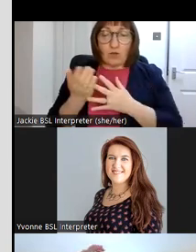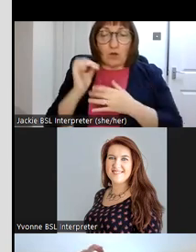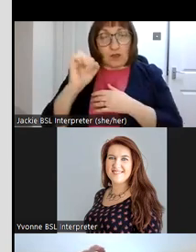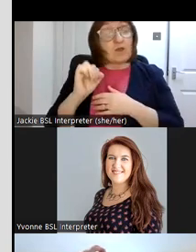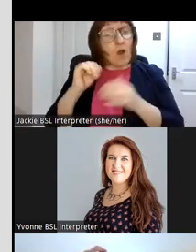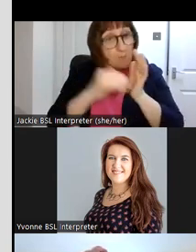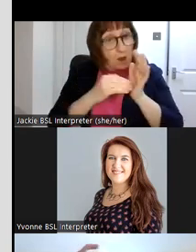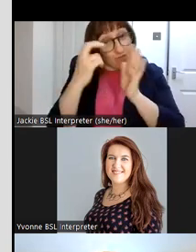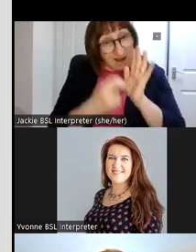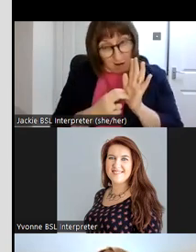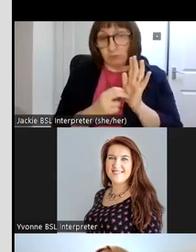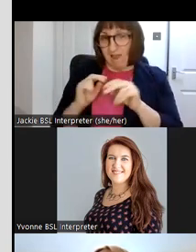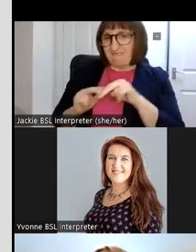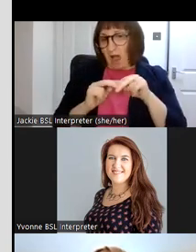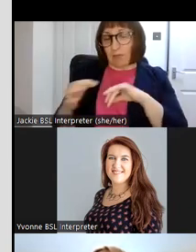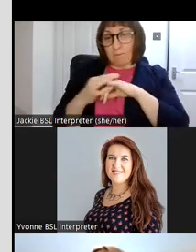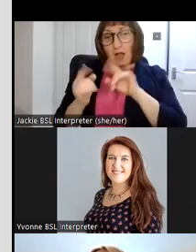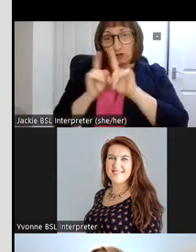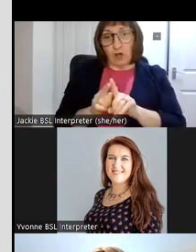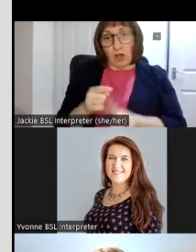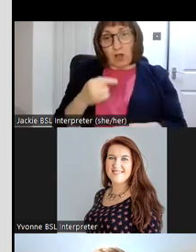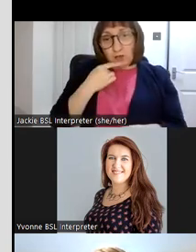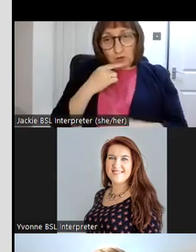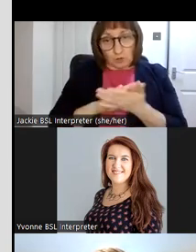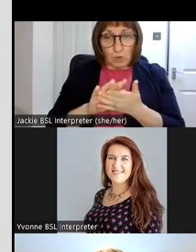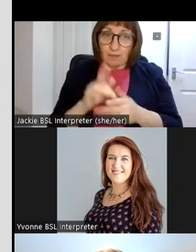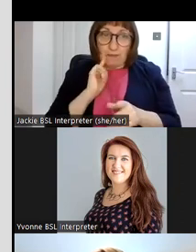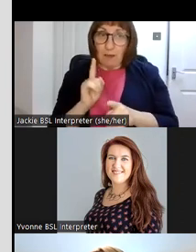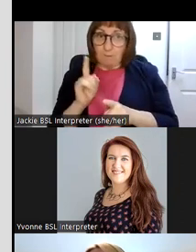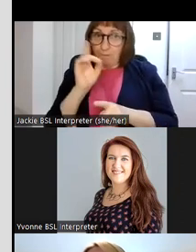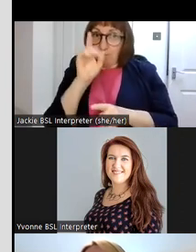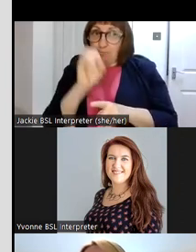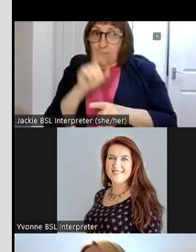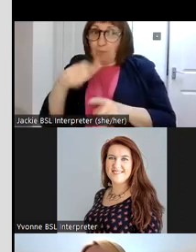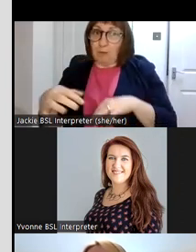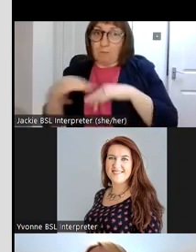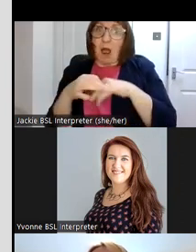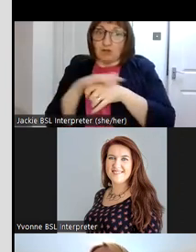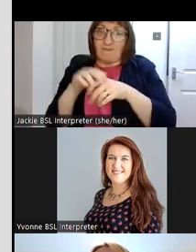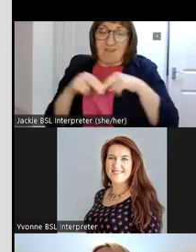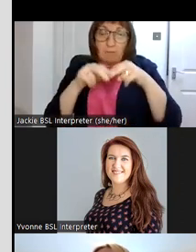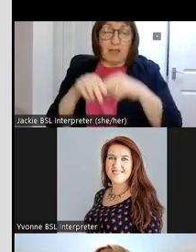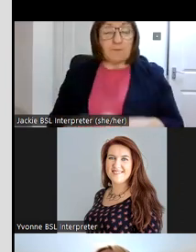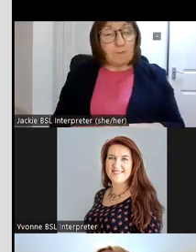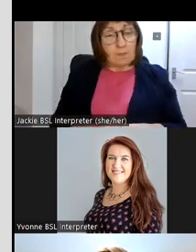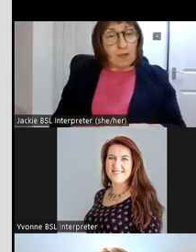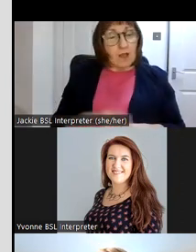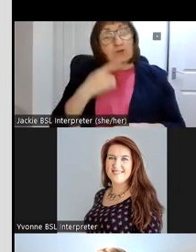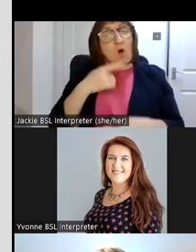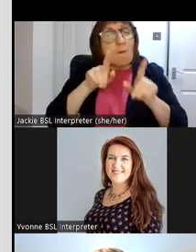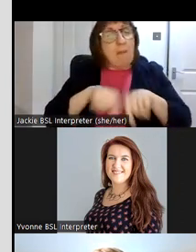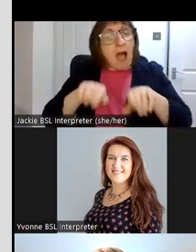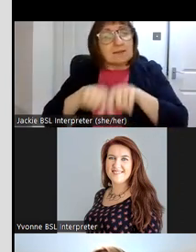parish records uh showing degrees of consanguinity uh immigration patterns is also something that's very